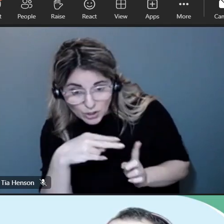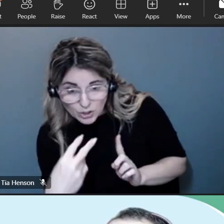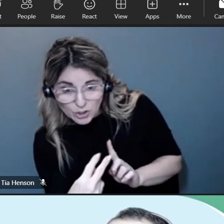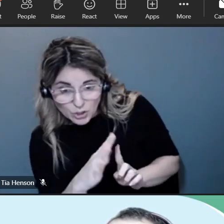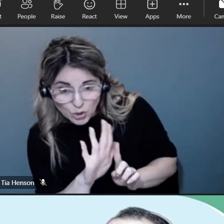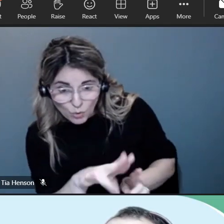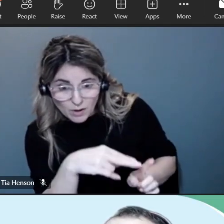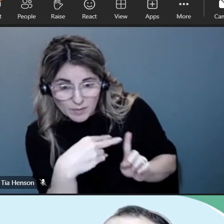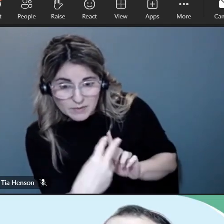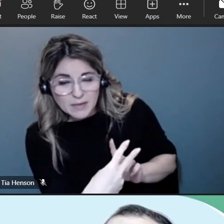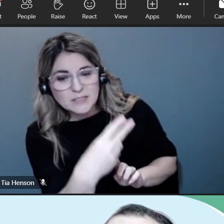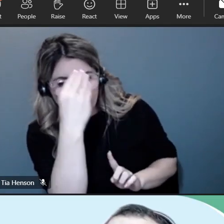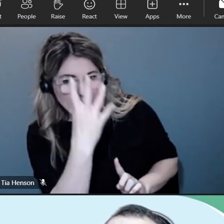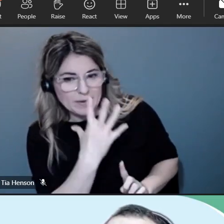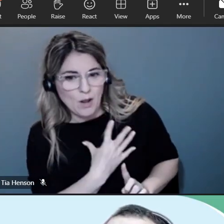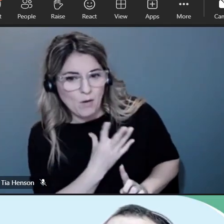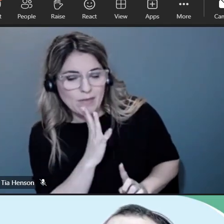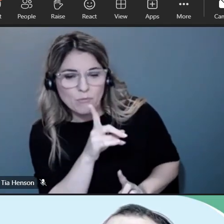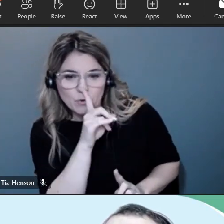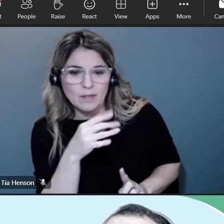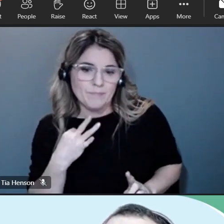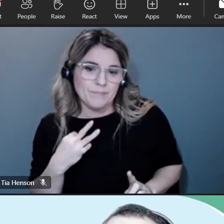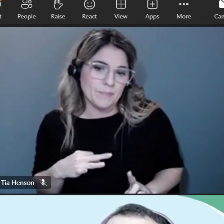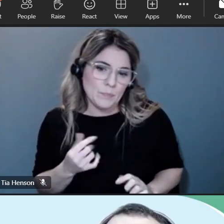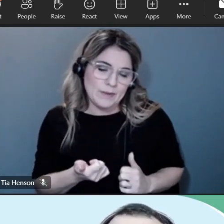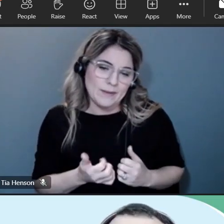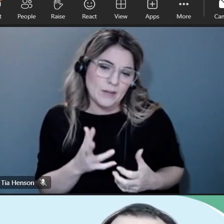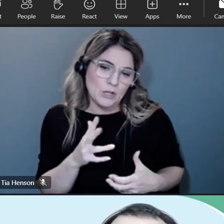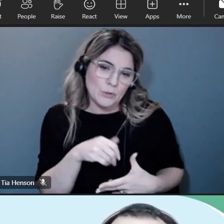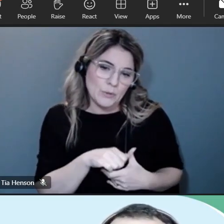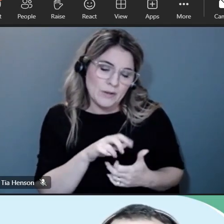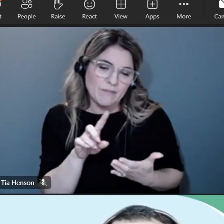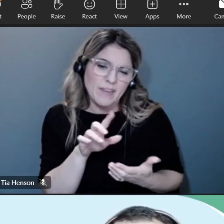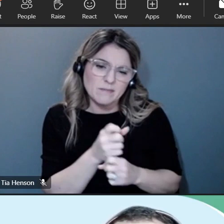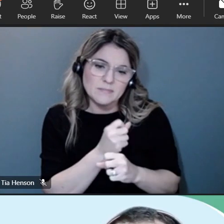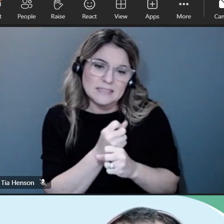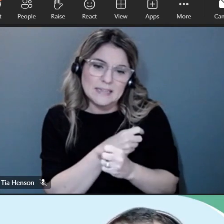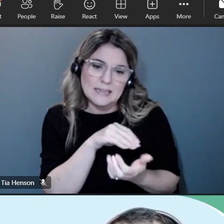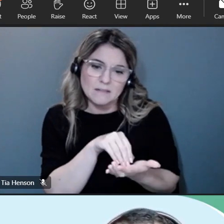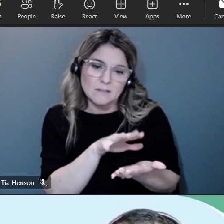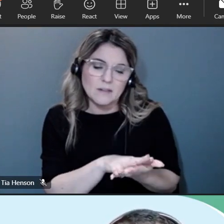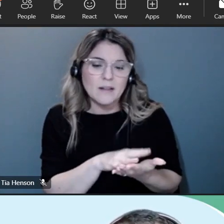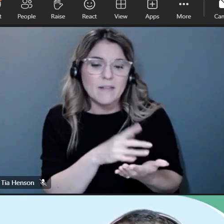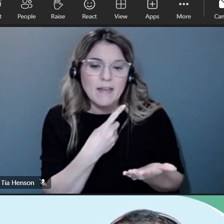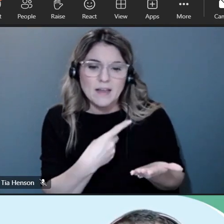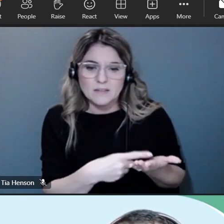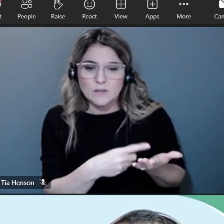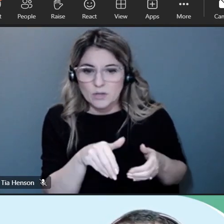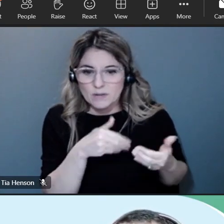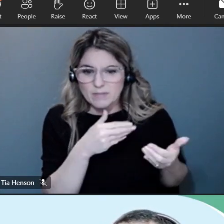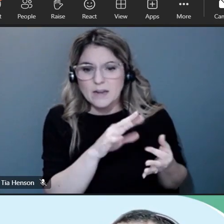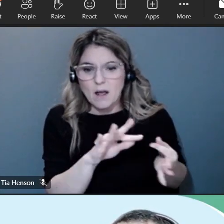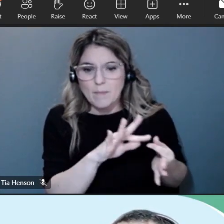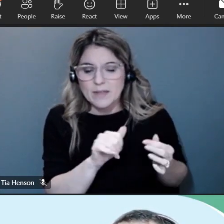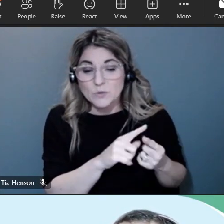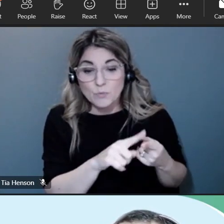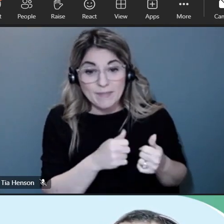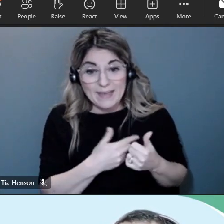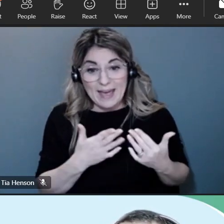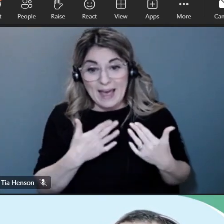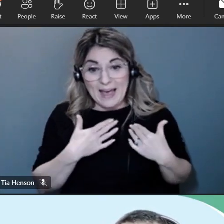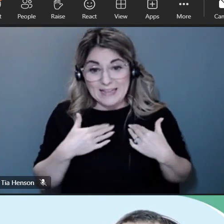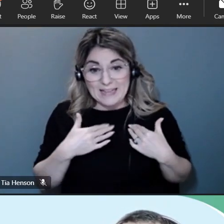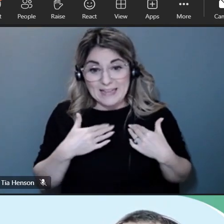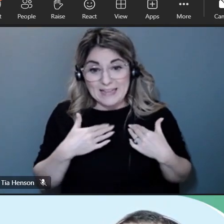helpful for us to know so that we can you know include that in some of the data points or the uh commentary that we're providing when we're asked to testify